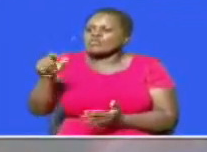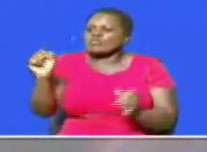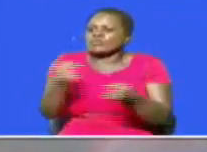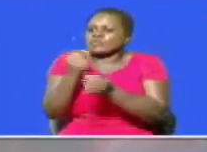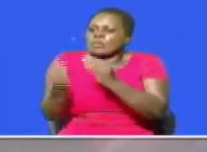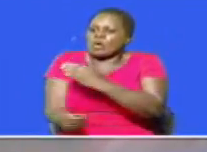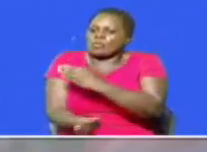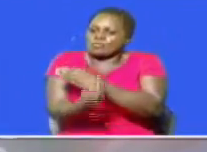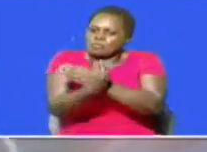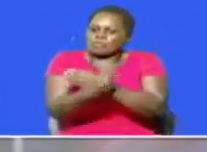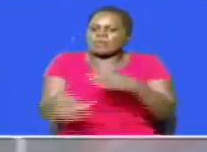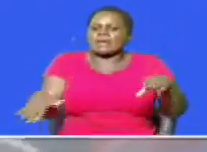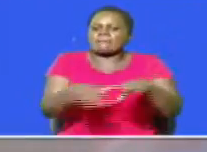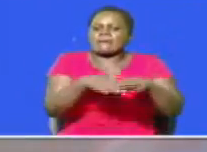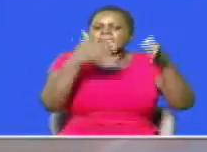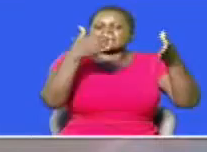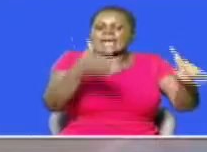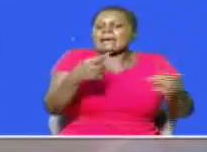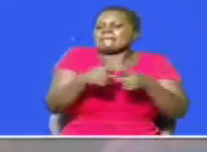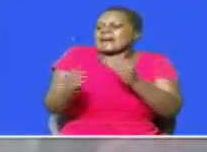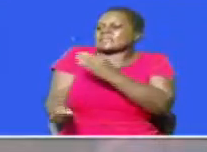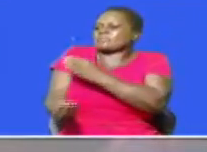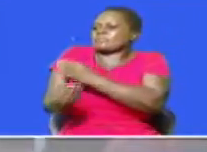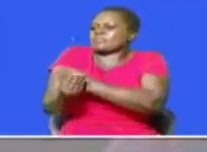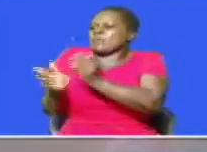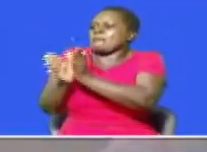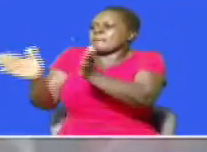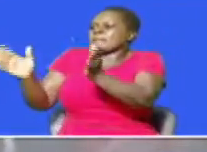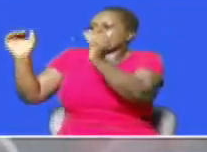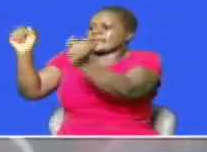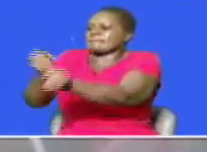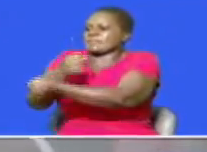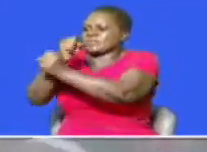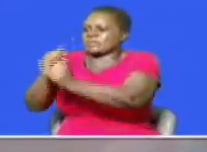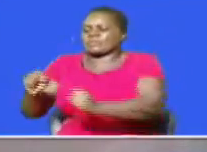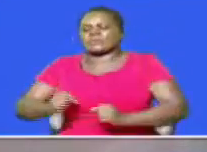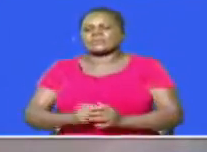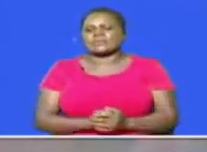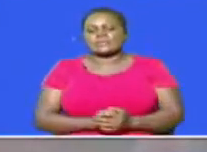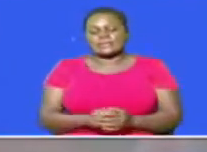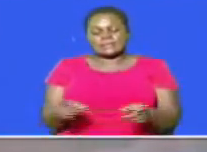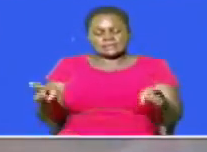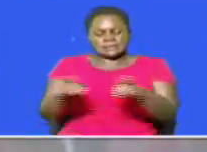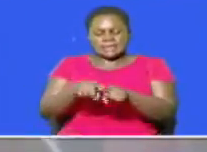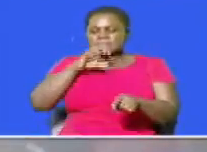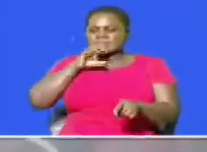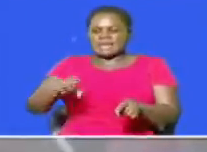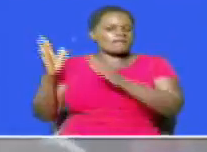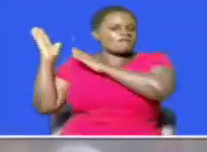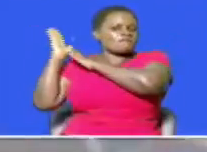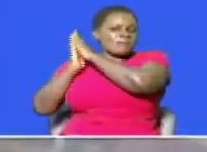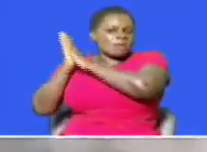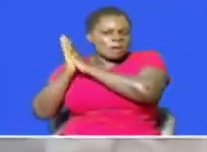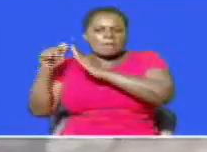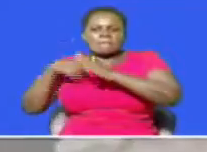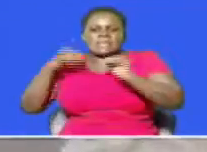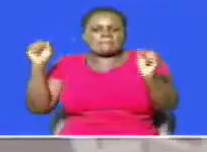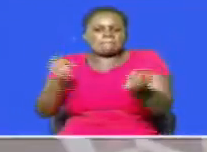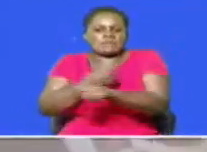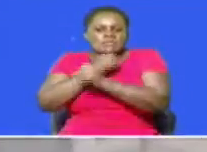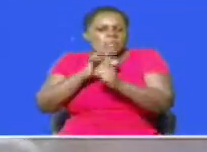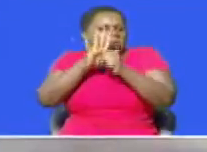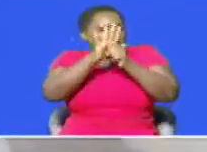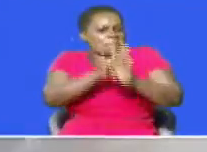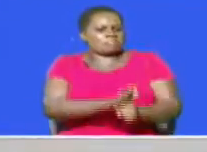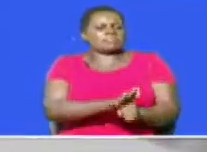can bribe the honorable members here but you cannot bribe the people of kenya and as a son of maumau i cannot be